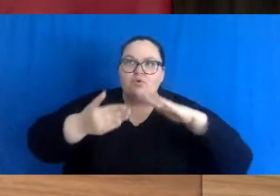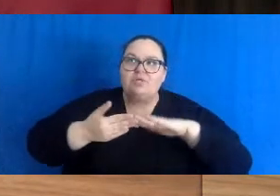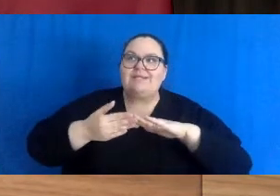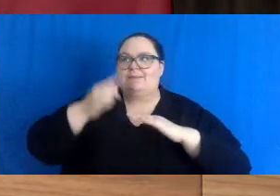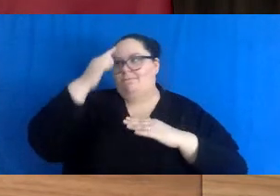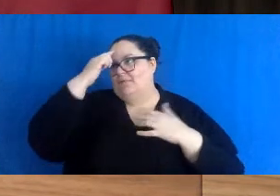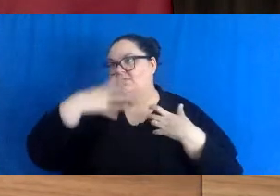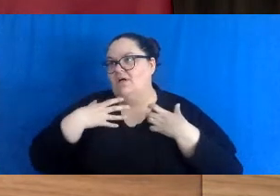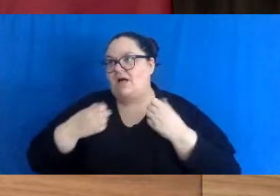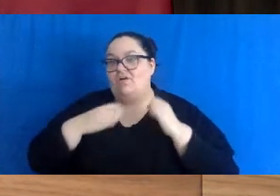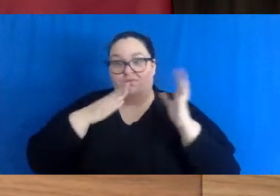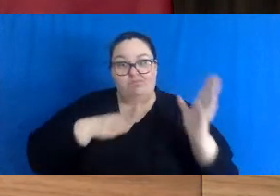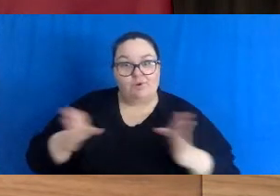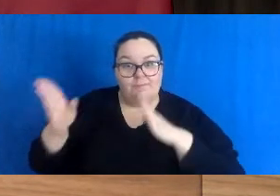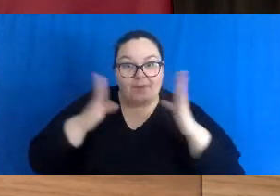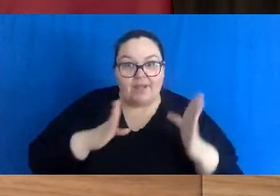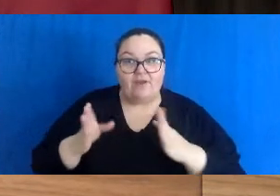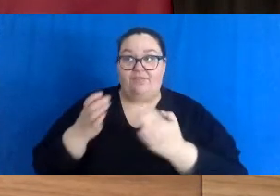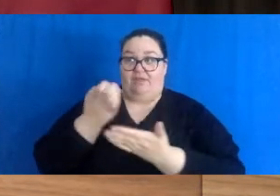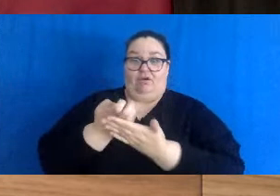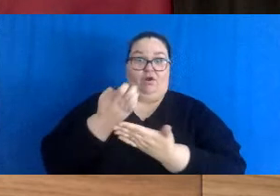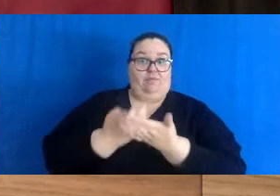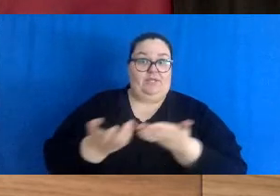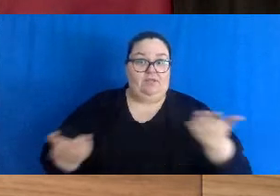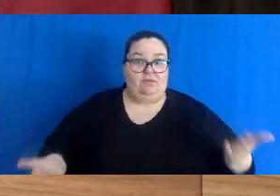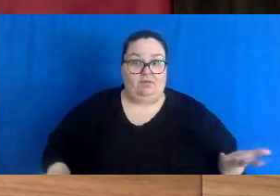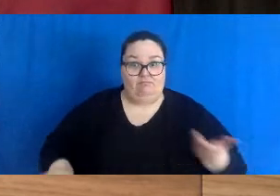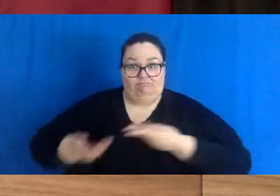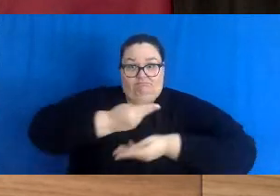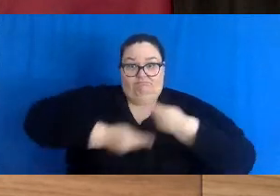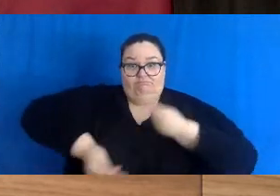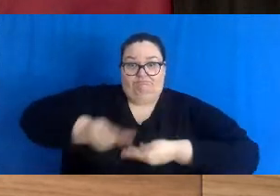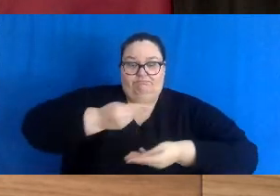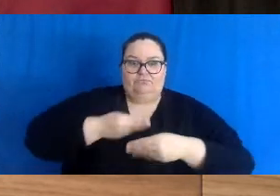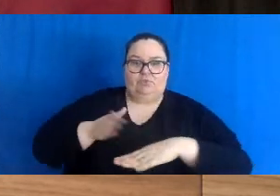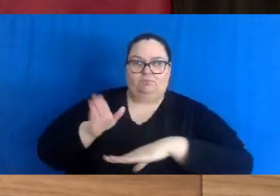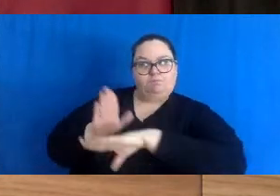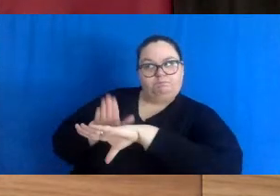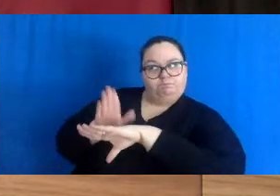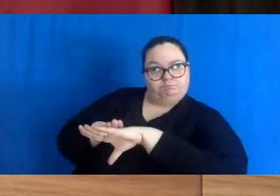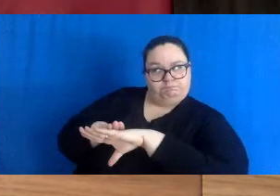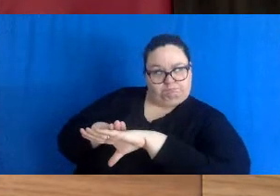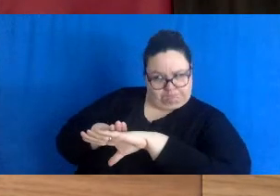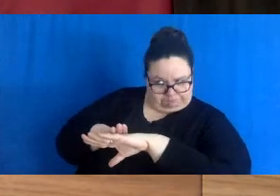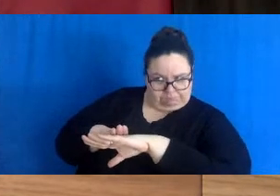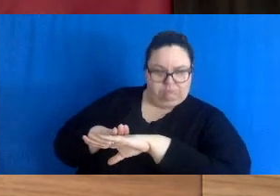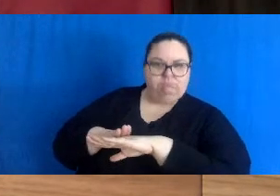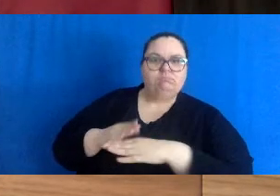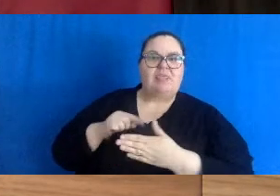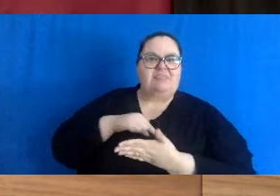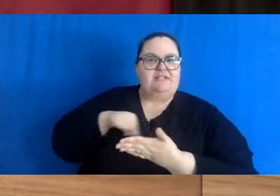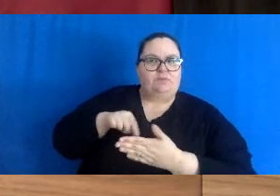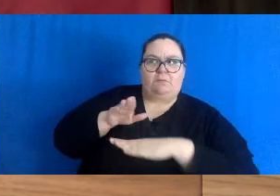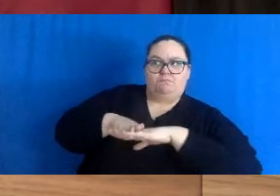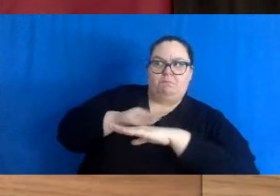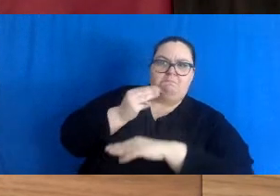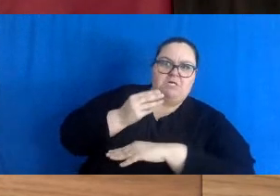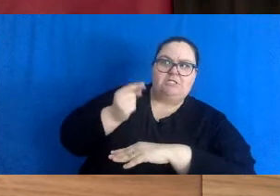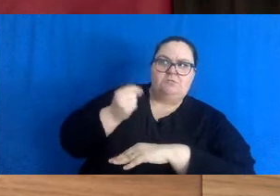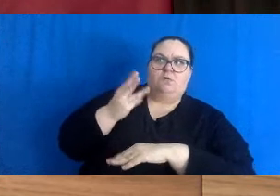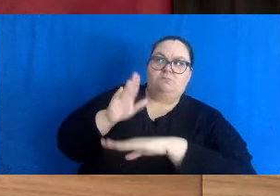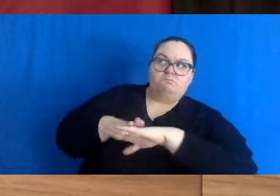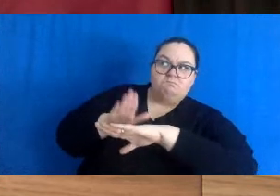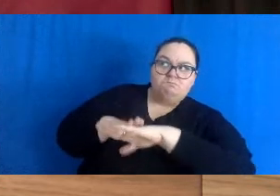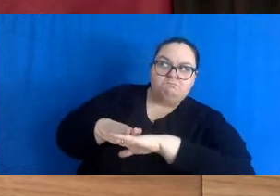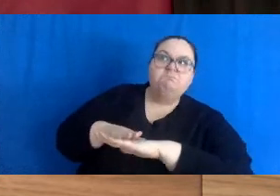health the economy and so we served notice earlier in the week that we were looking that way and so I'm quite pleased frankly